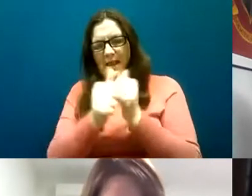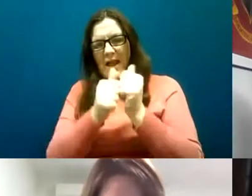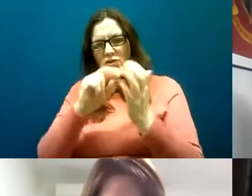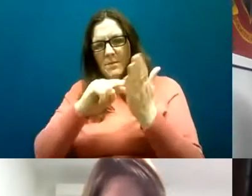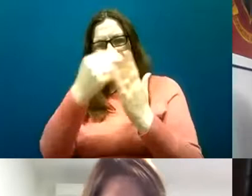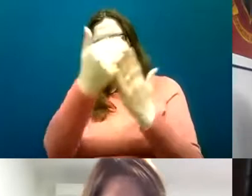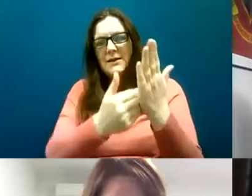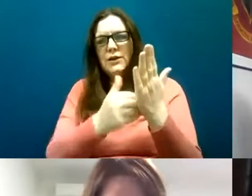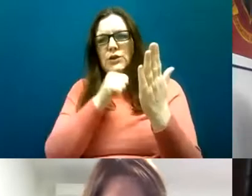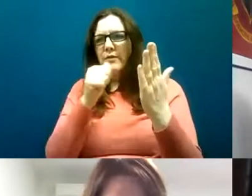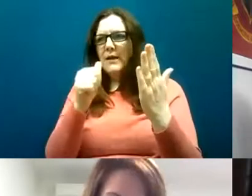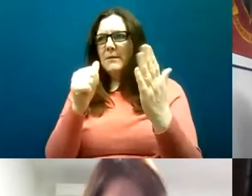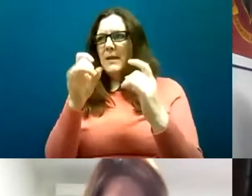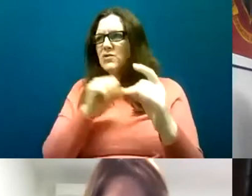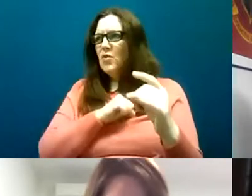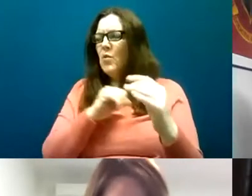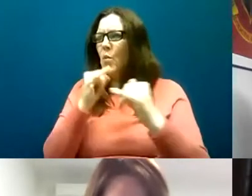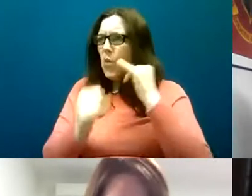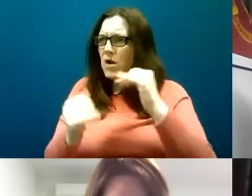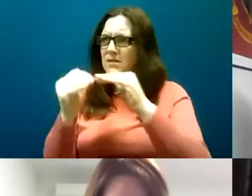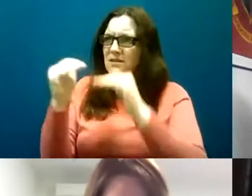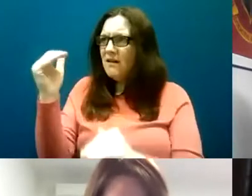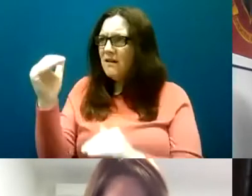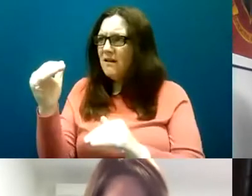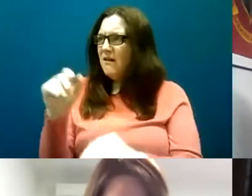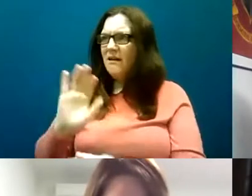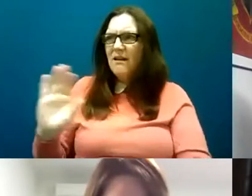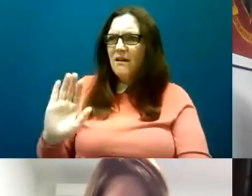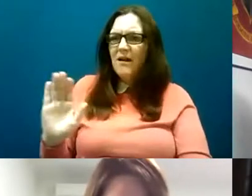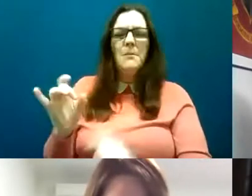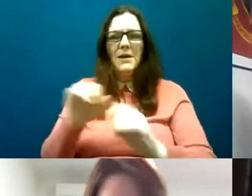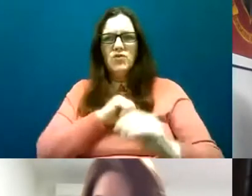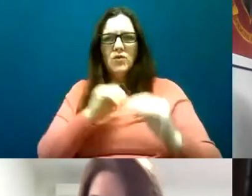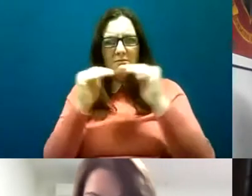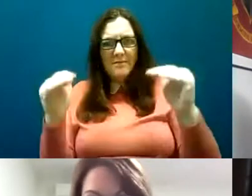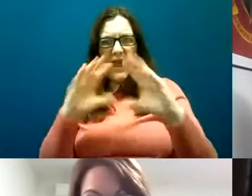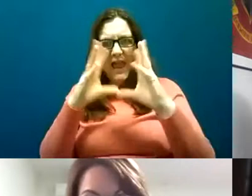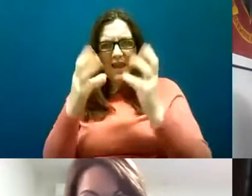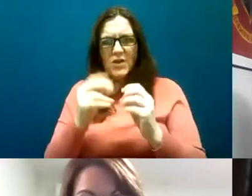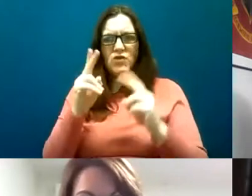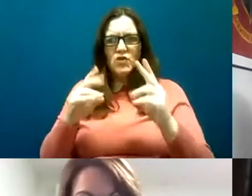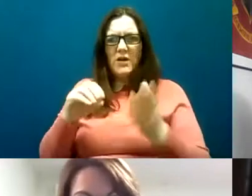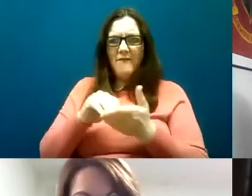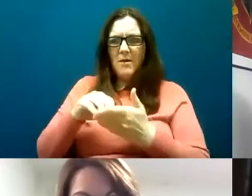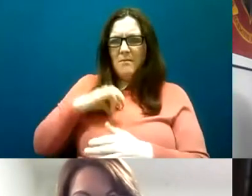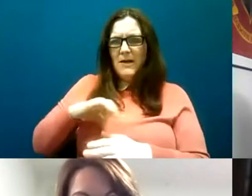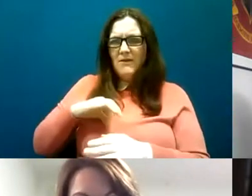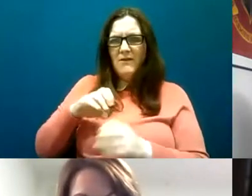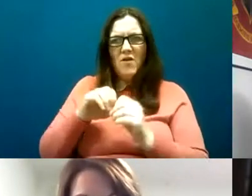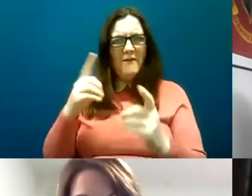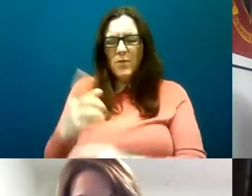disadvantage anybody else I think that's the key thing that everything we do should have a beneficial knock-on offense for everybody